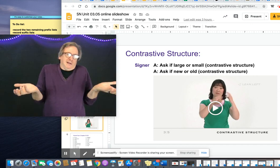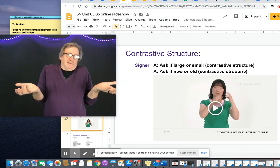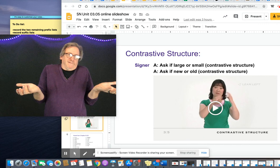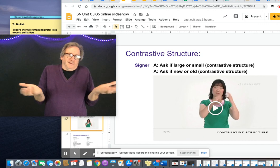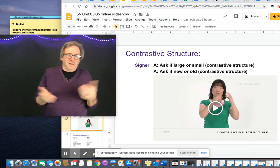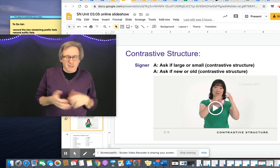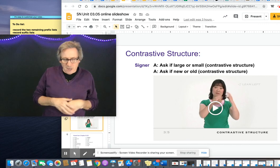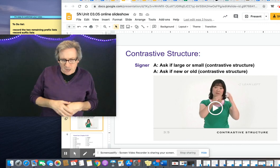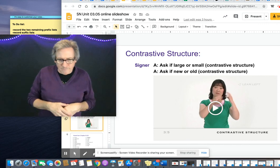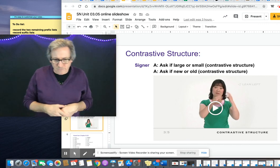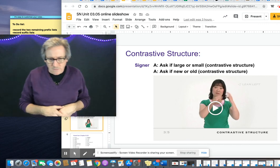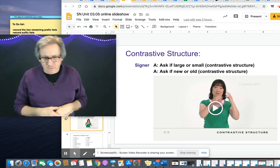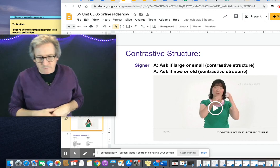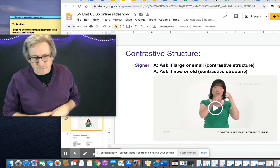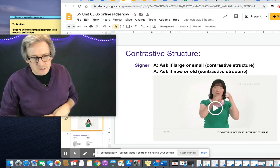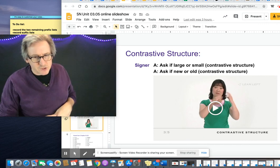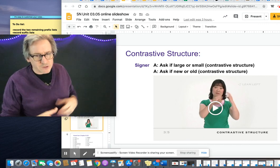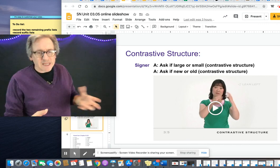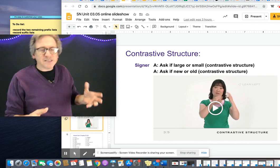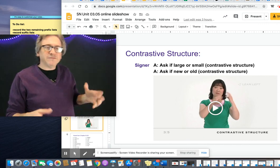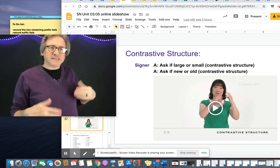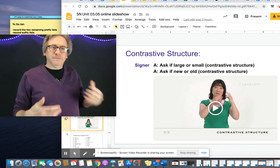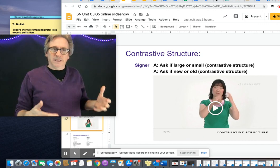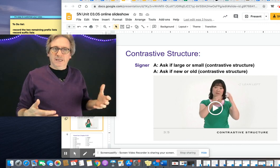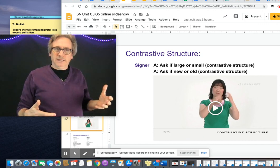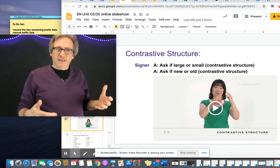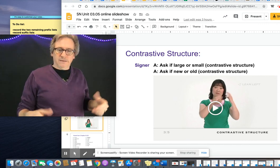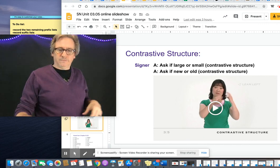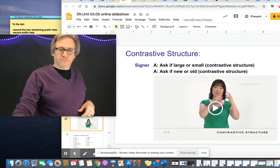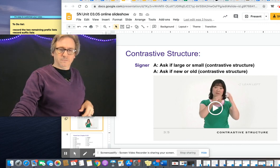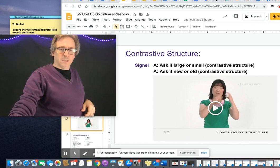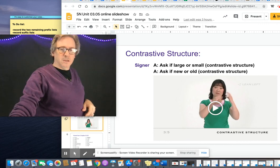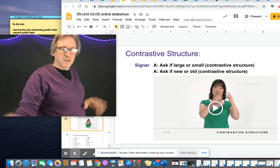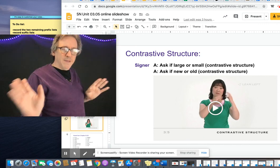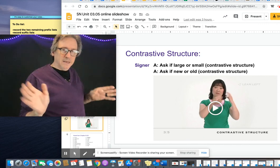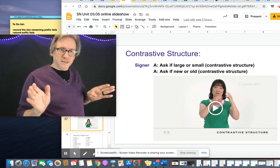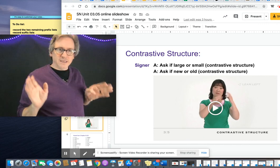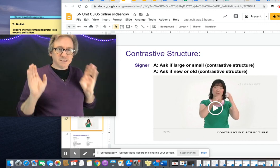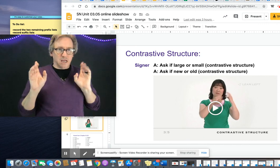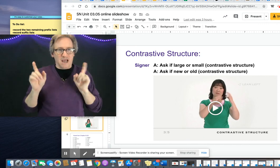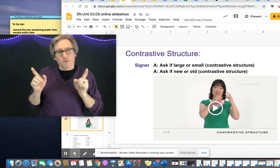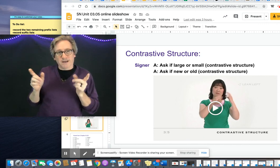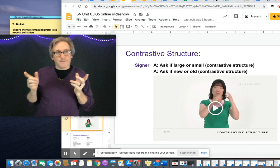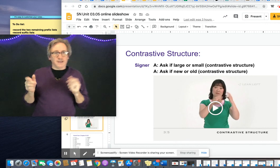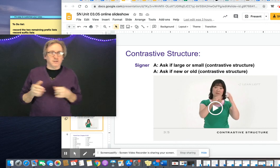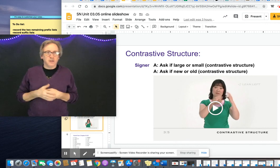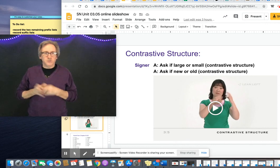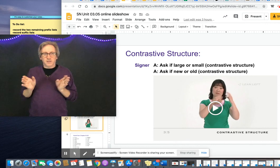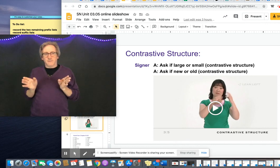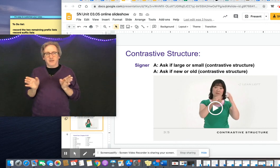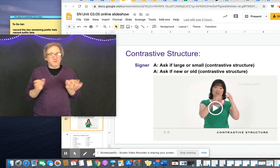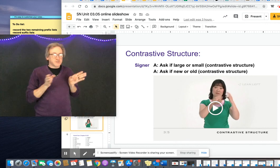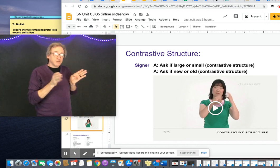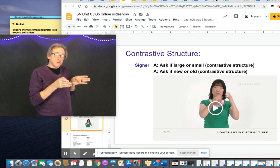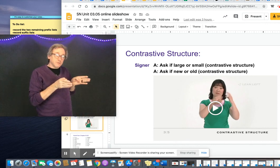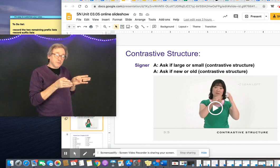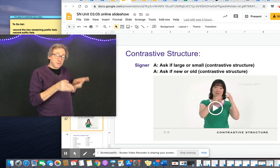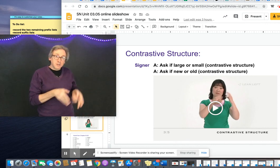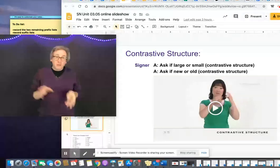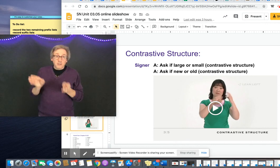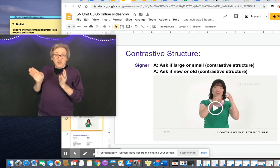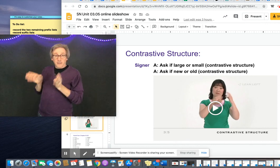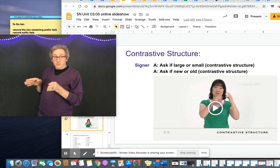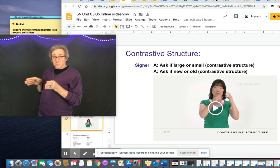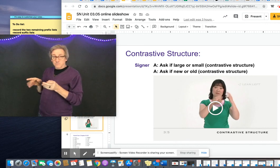what is it? So there's lots of flexibility in that. The main thing is, I will recommend doing a combination of just turn